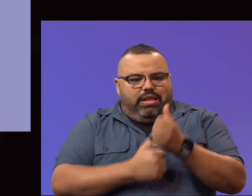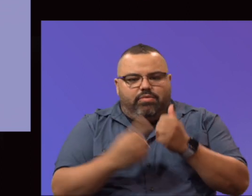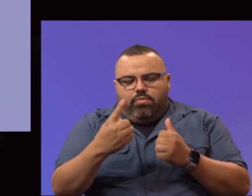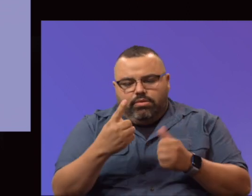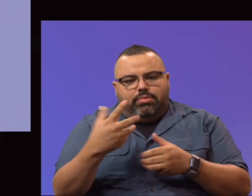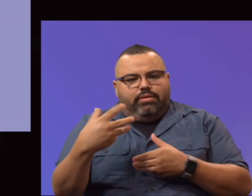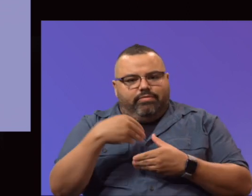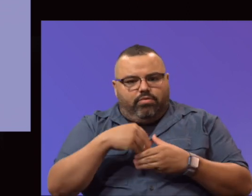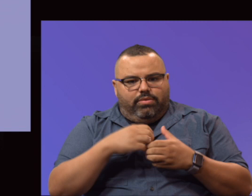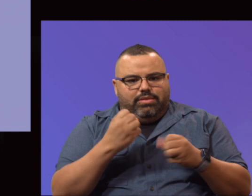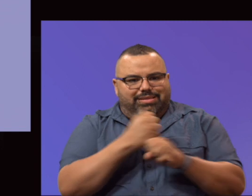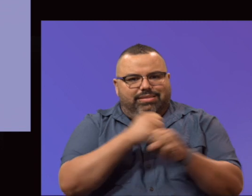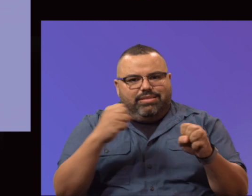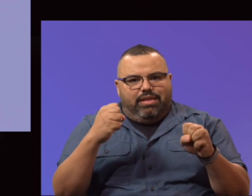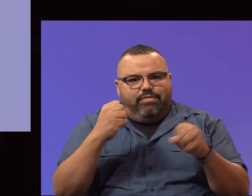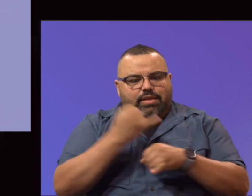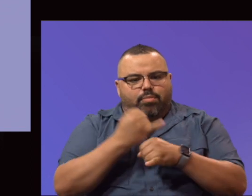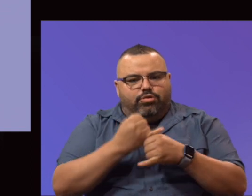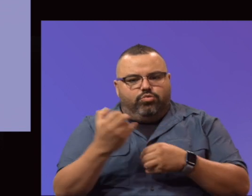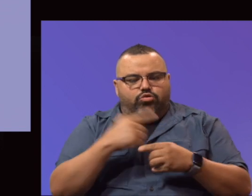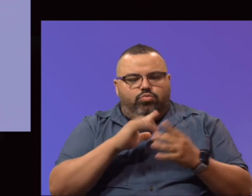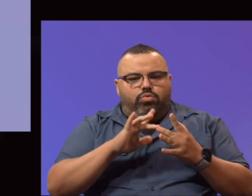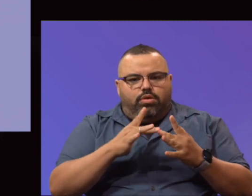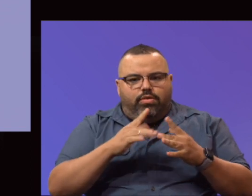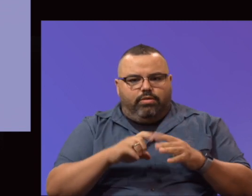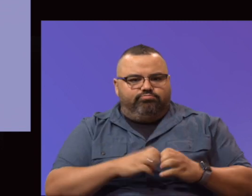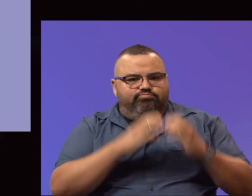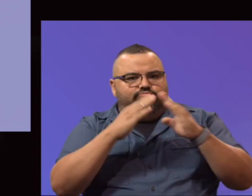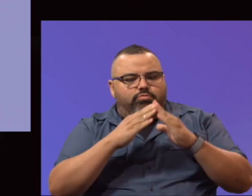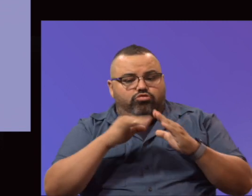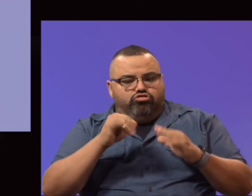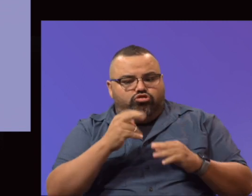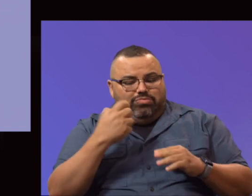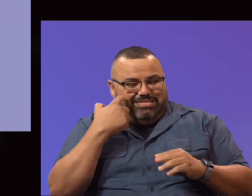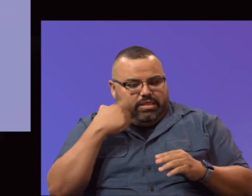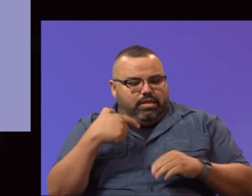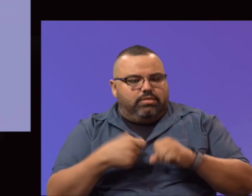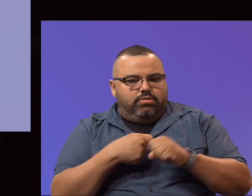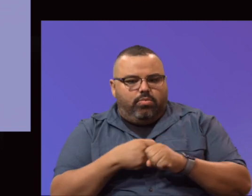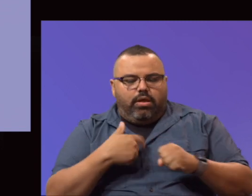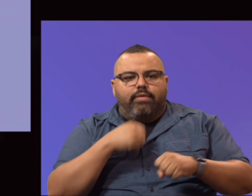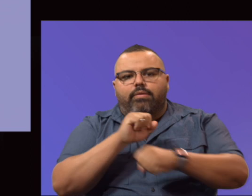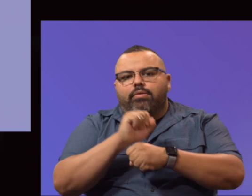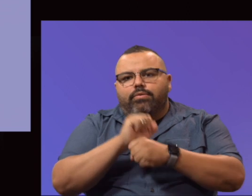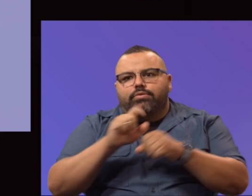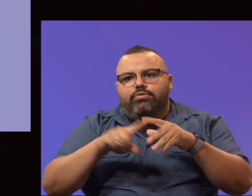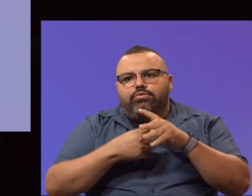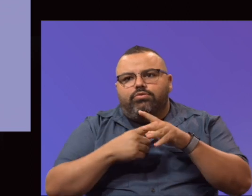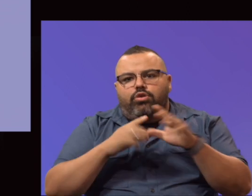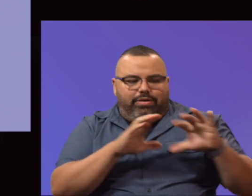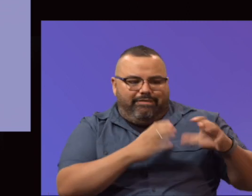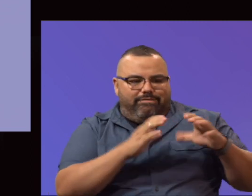involved in the Safe Campus Return website, which was launched in June of this year when we had our employees begin a phase